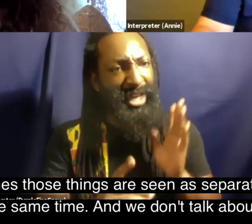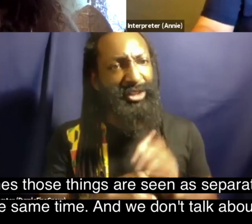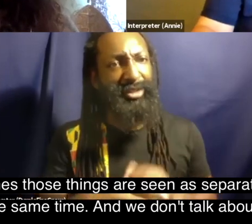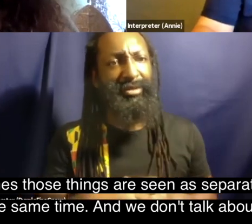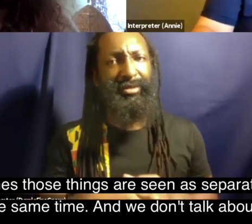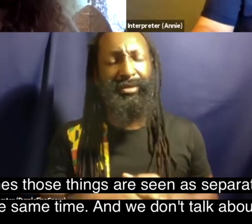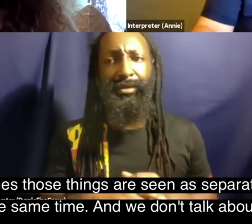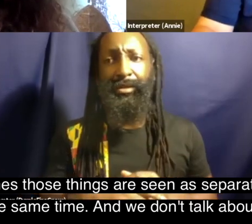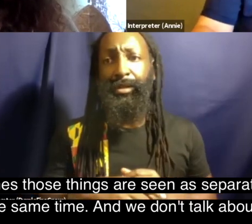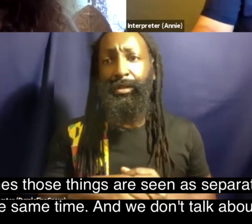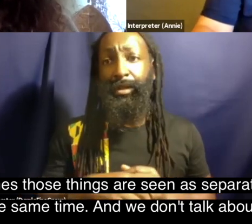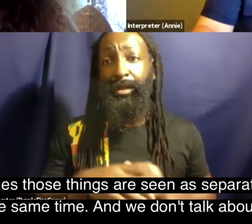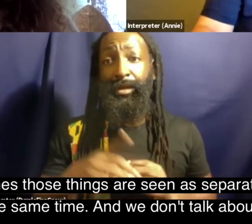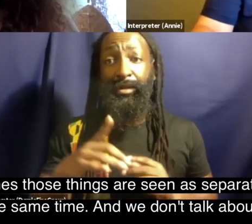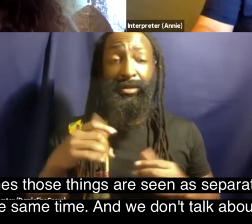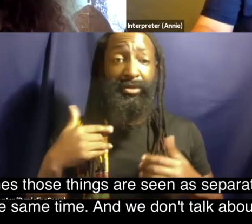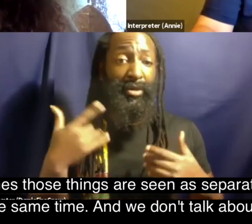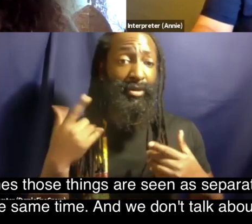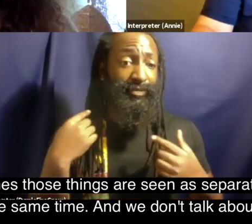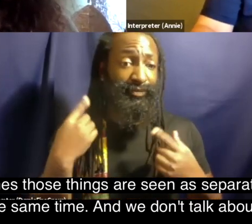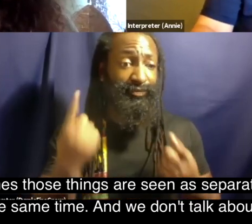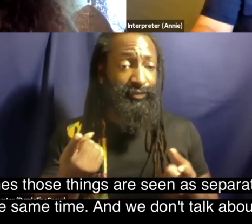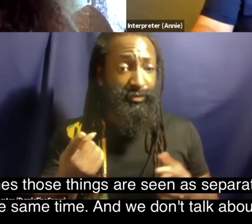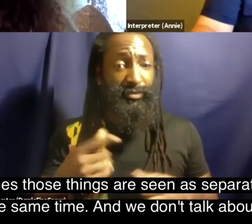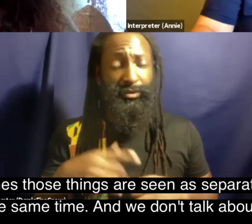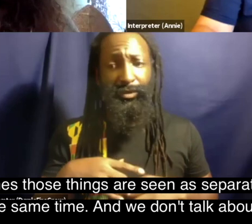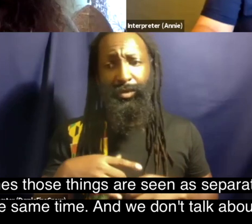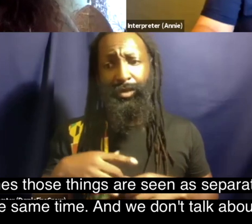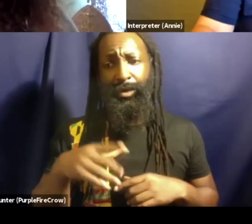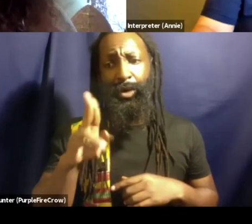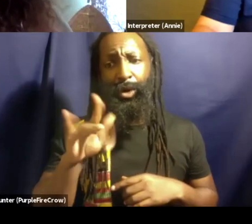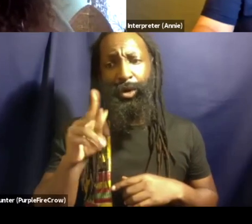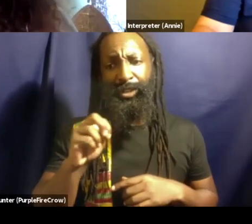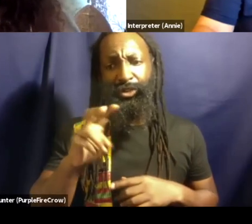at the same time and we don't talk about discrimination